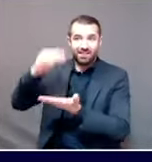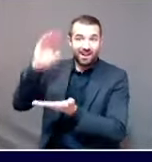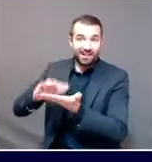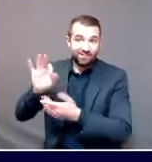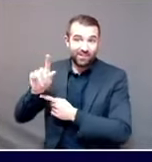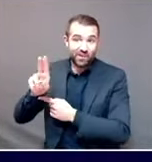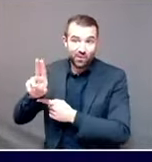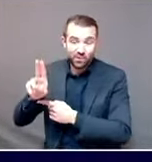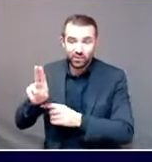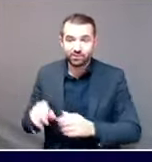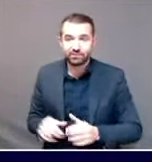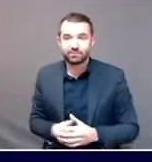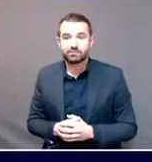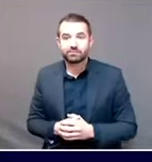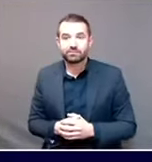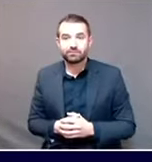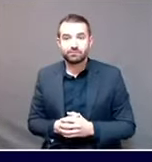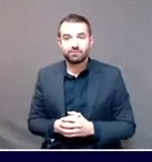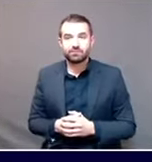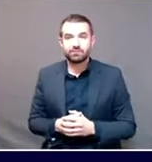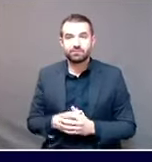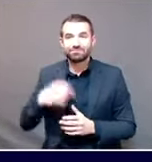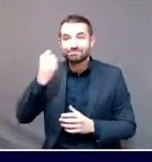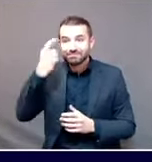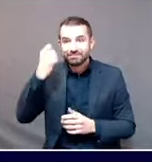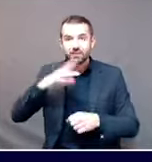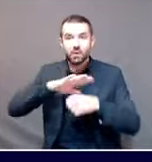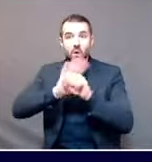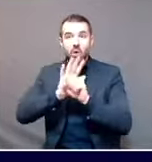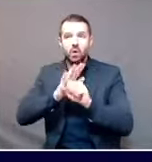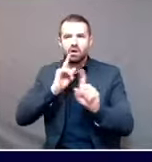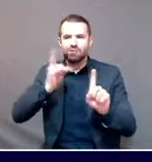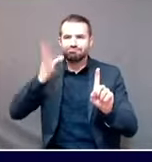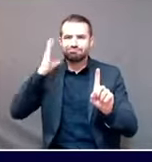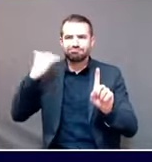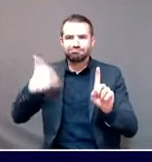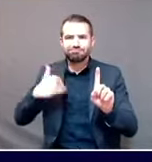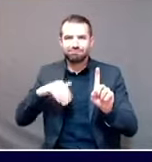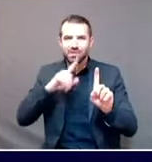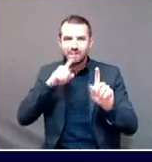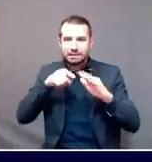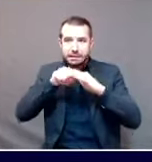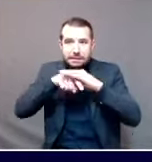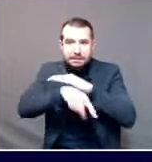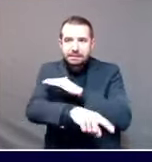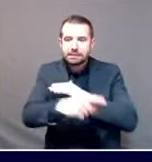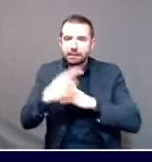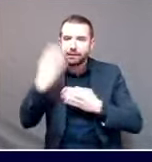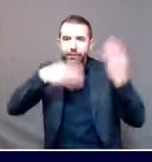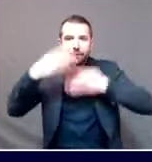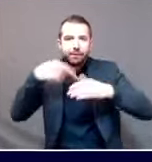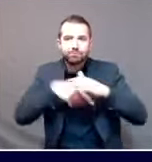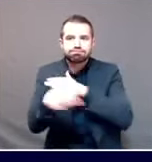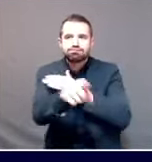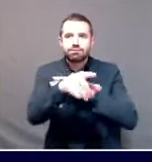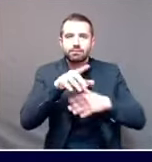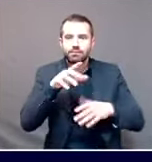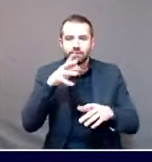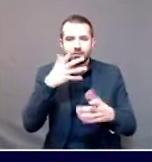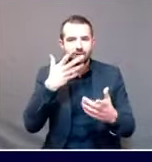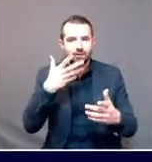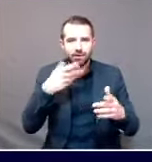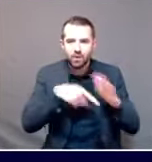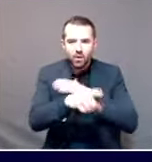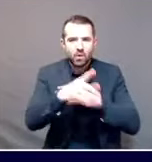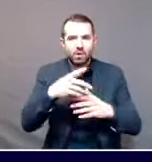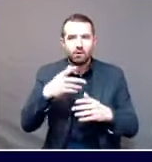COVID-19 is far more vicious and spreads far more quickly, easily and forcefully than the flu, those